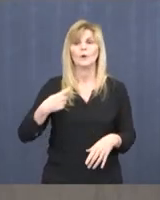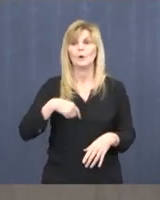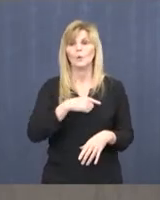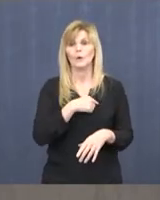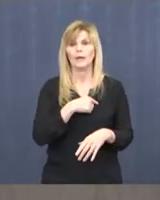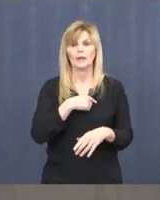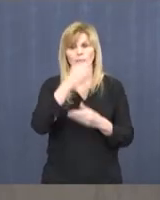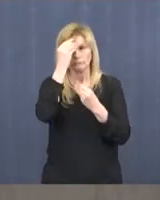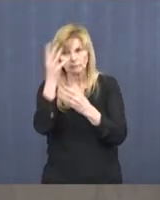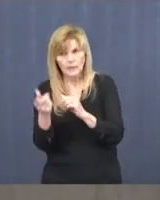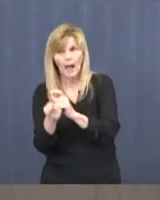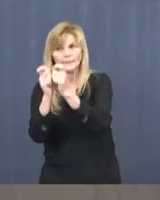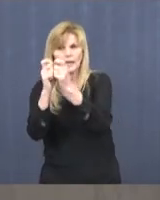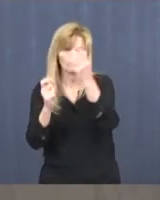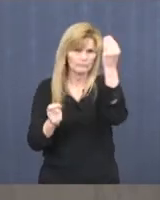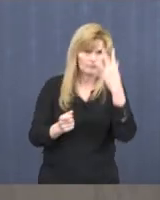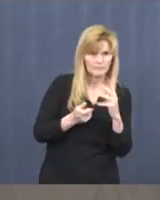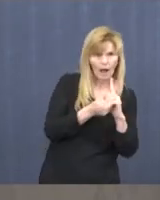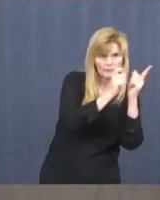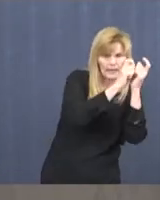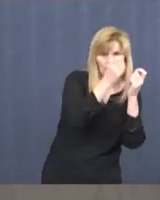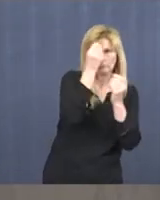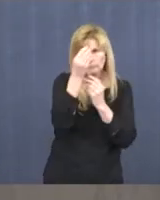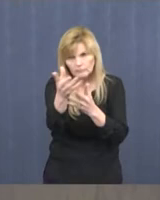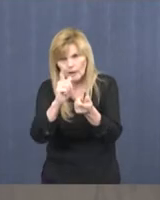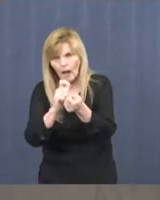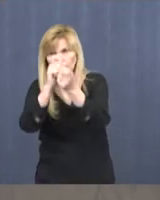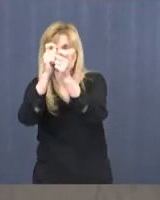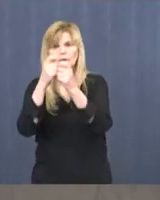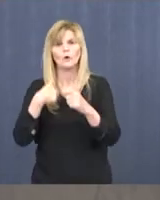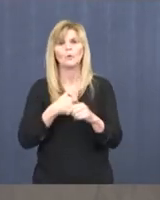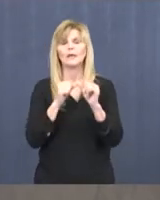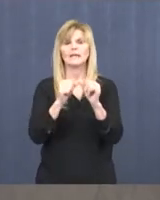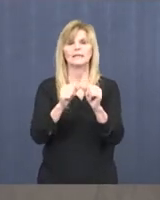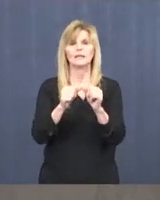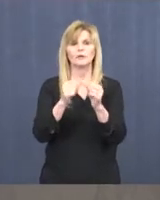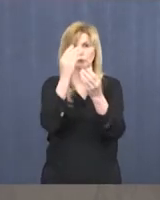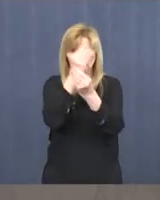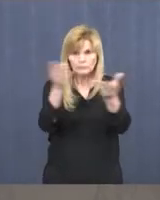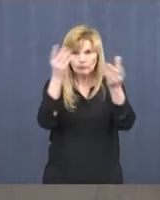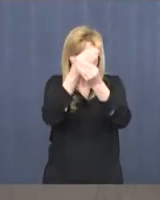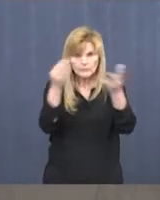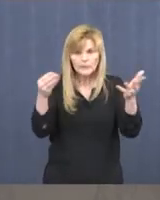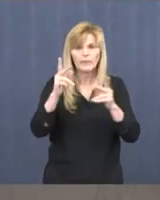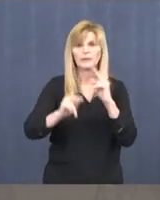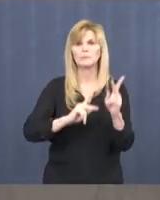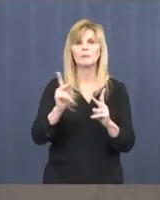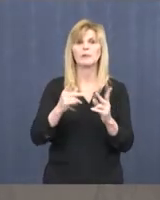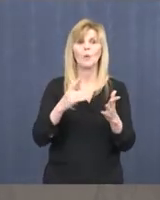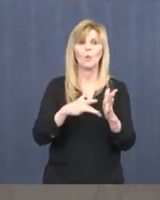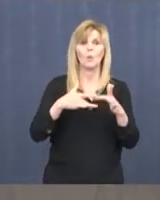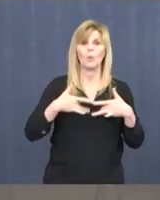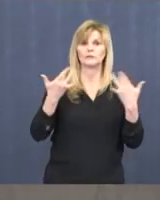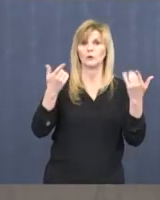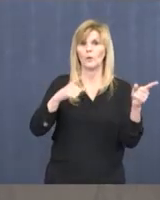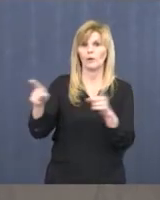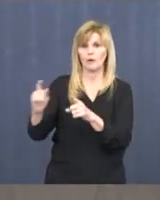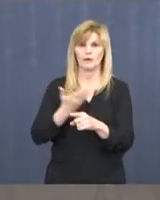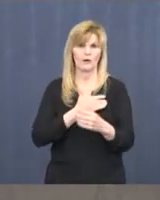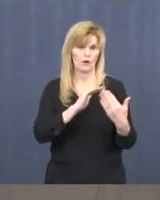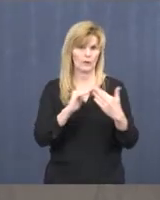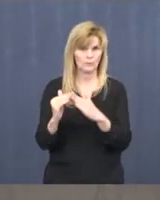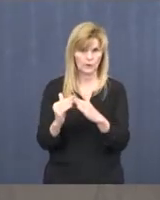updates. We continue to do a lot of updates to the public with regard to what is happening in our community.